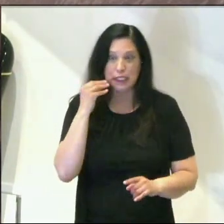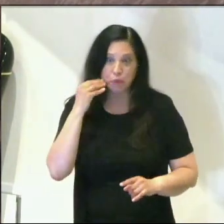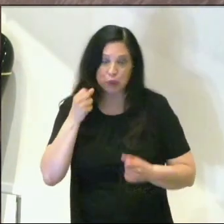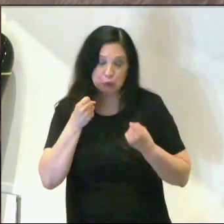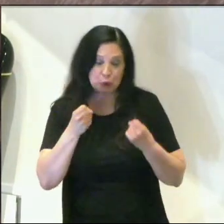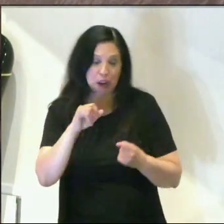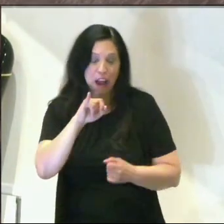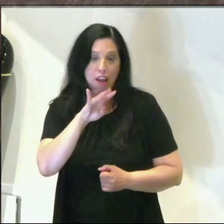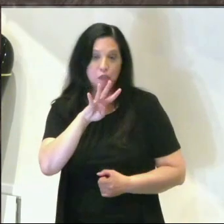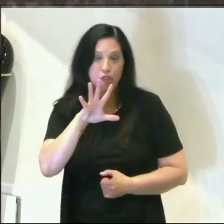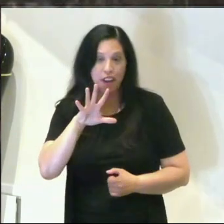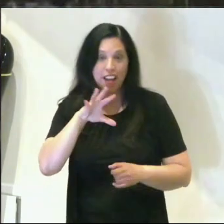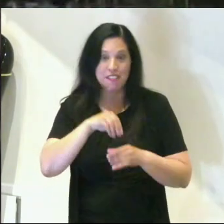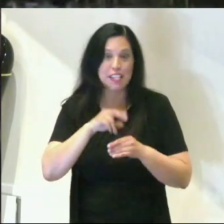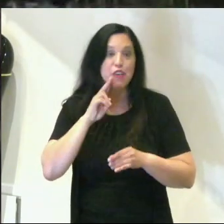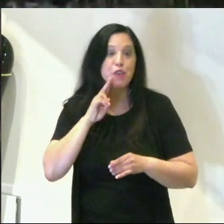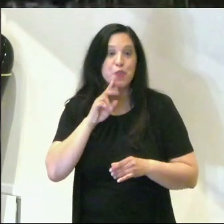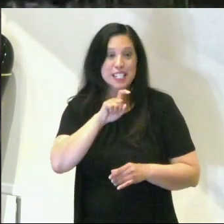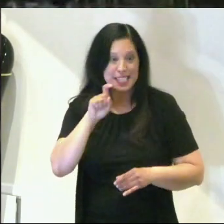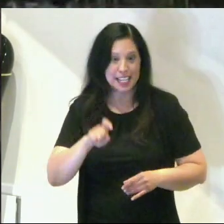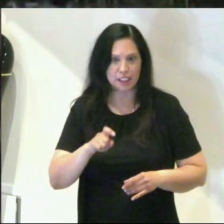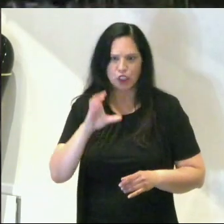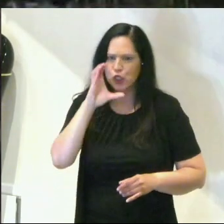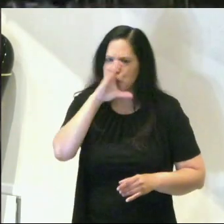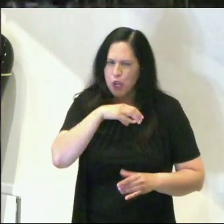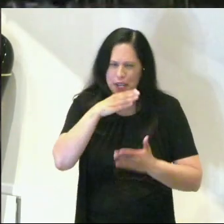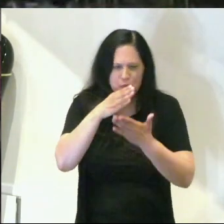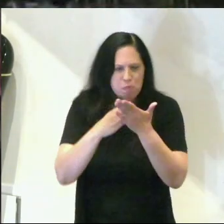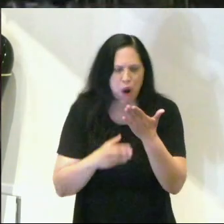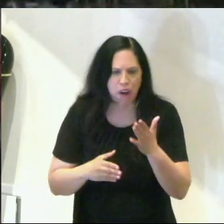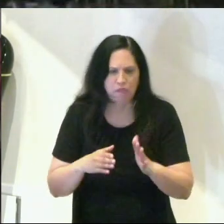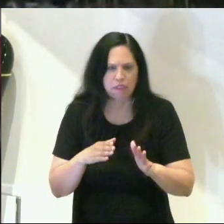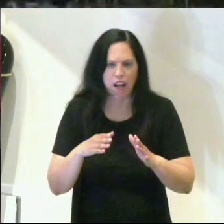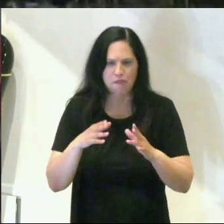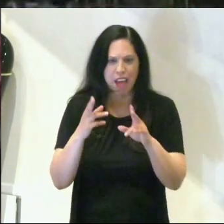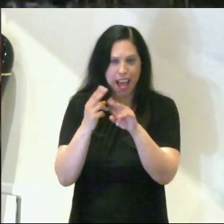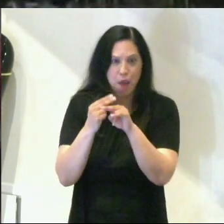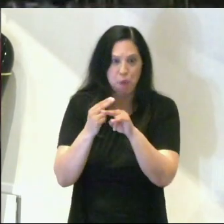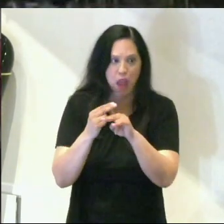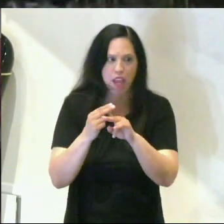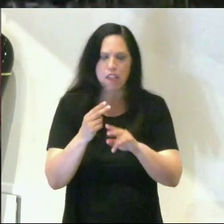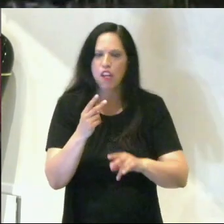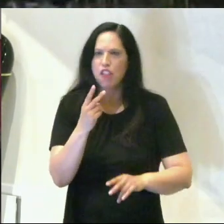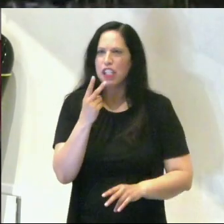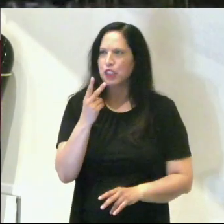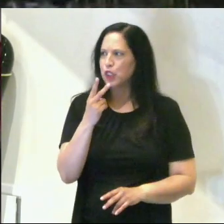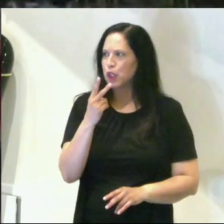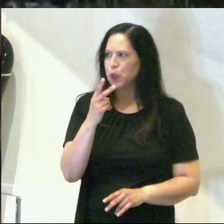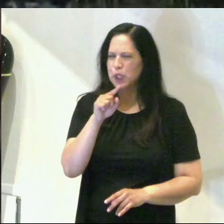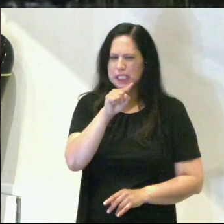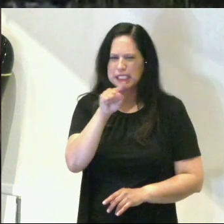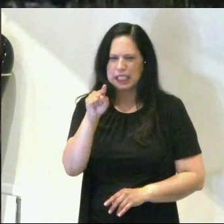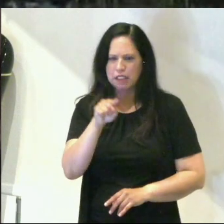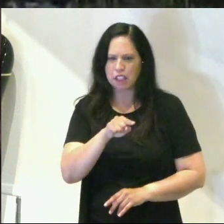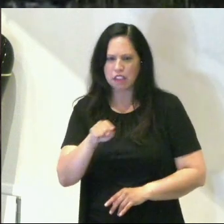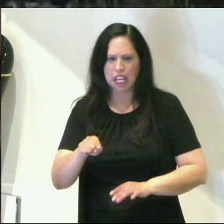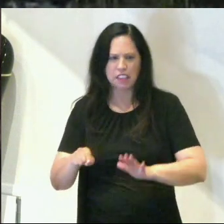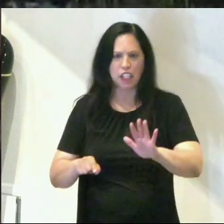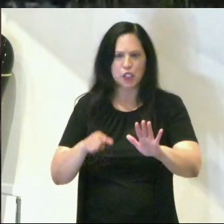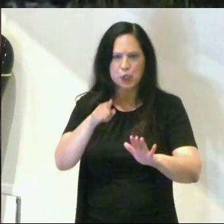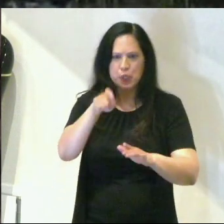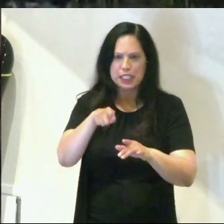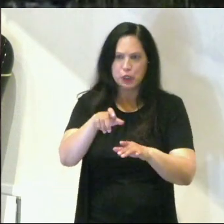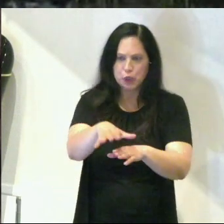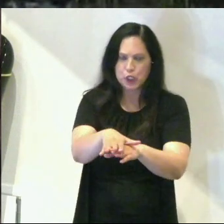-45 in Houston, Texas, it's a very strange part of the interstate. It takes these two zags, you have zigs and zags, you have to slow down to like